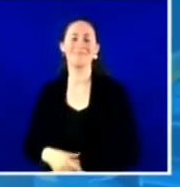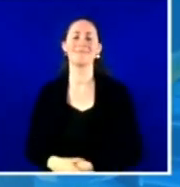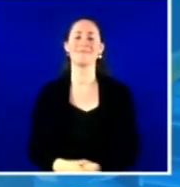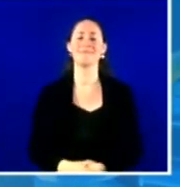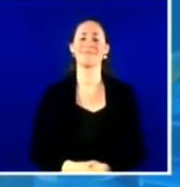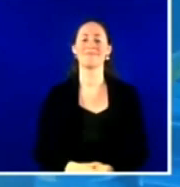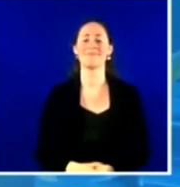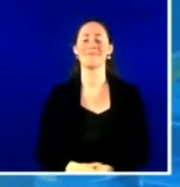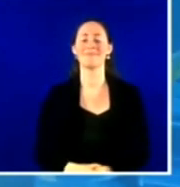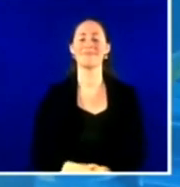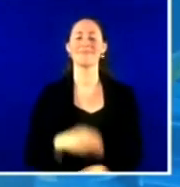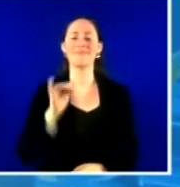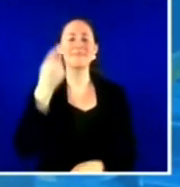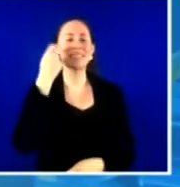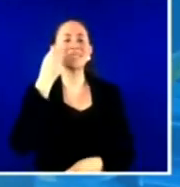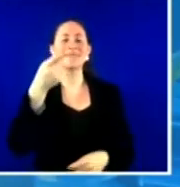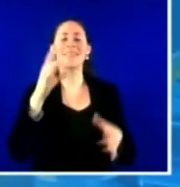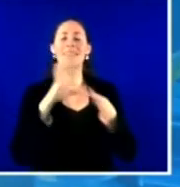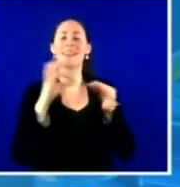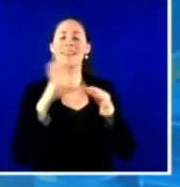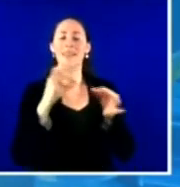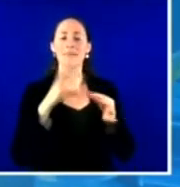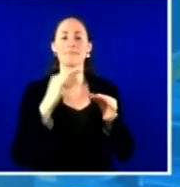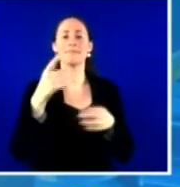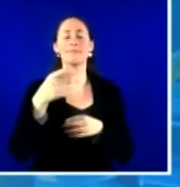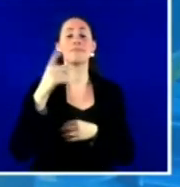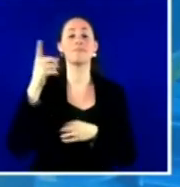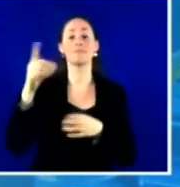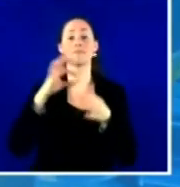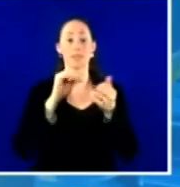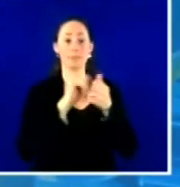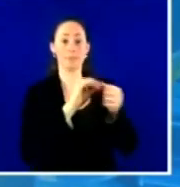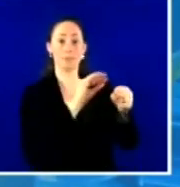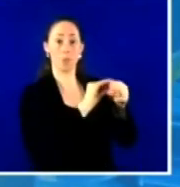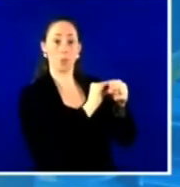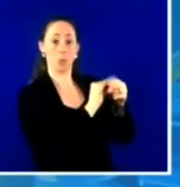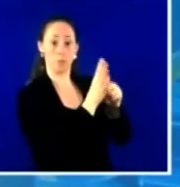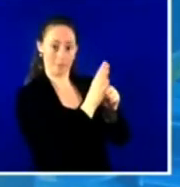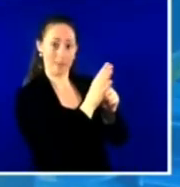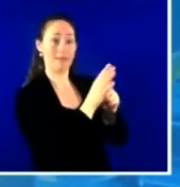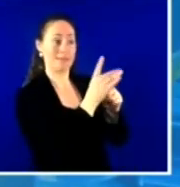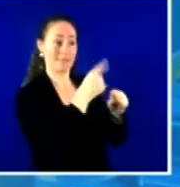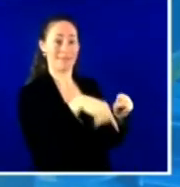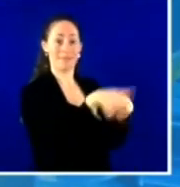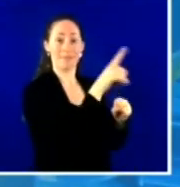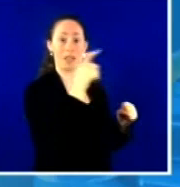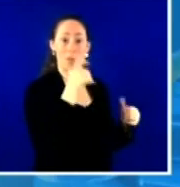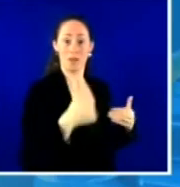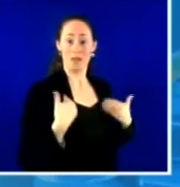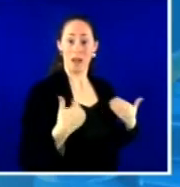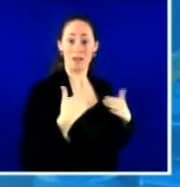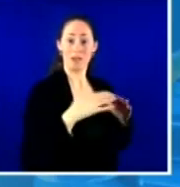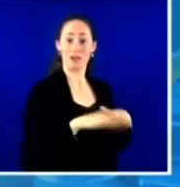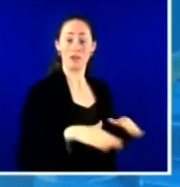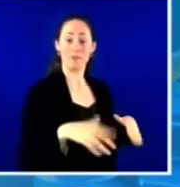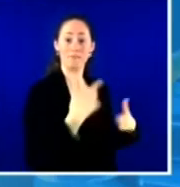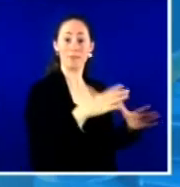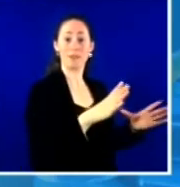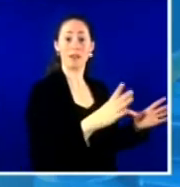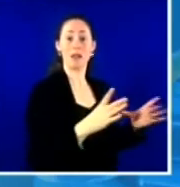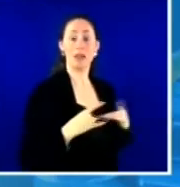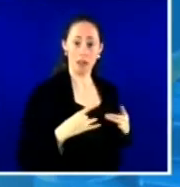vaccine, you know, COVID infection in children and adolescents really is not benign. I think we've been very grateful